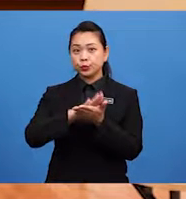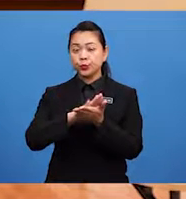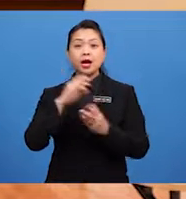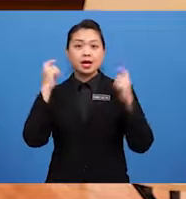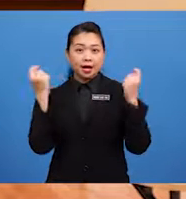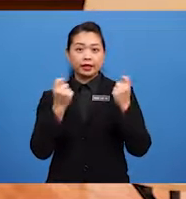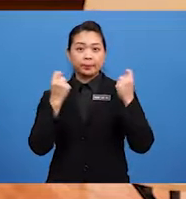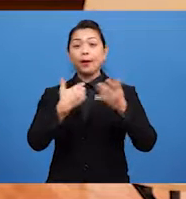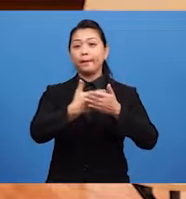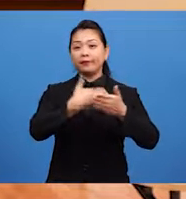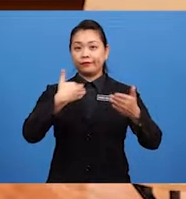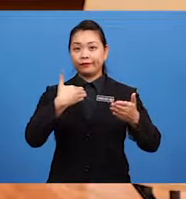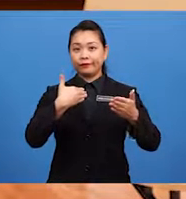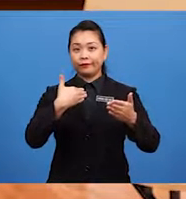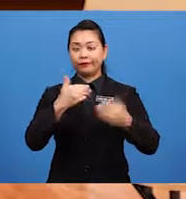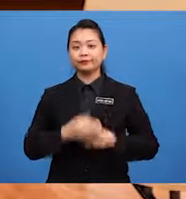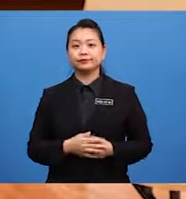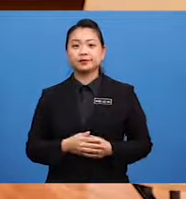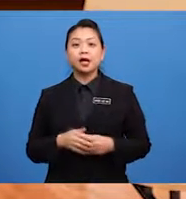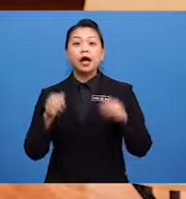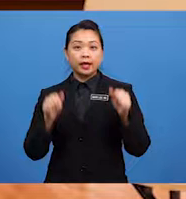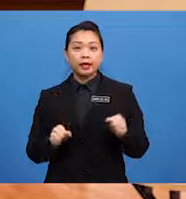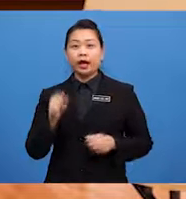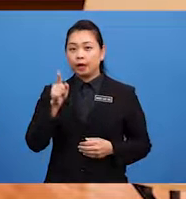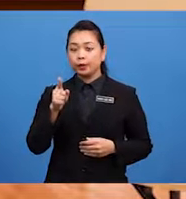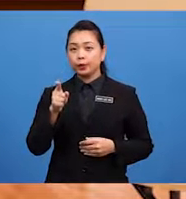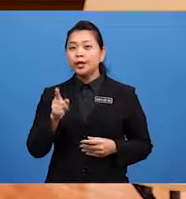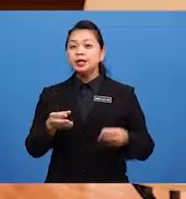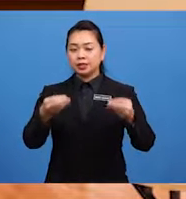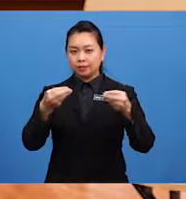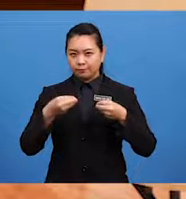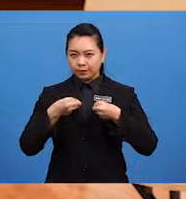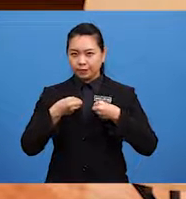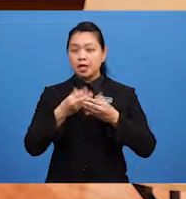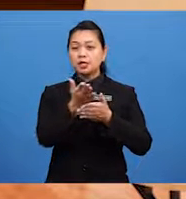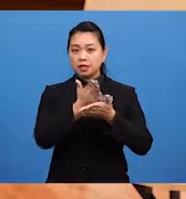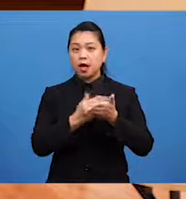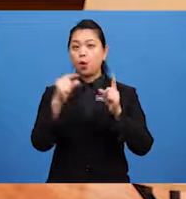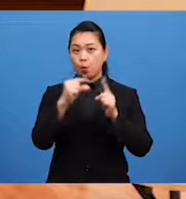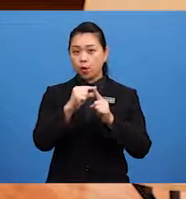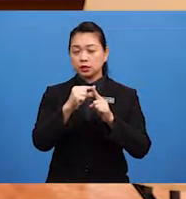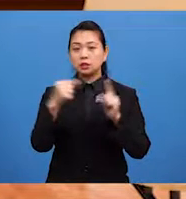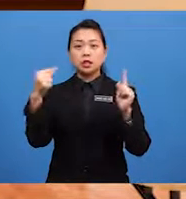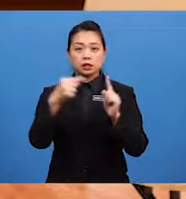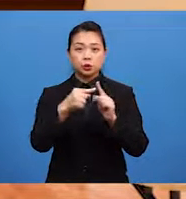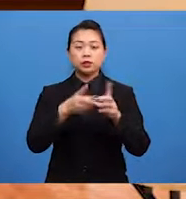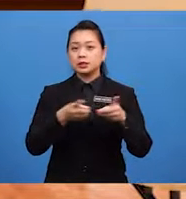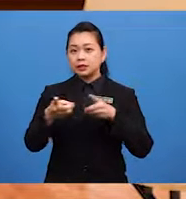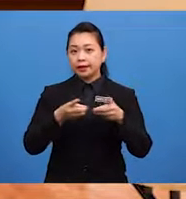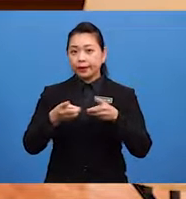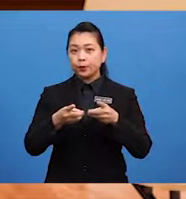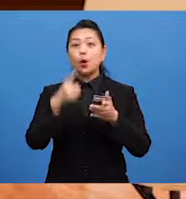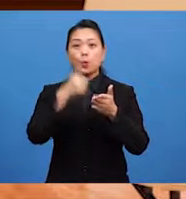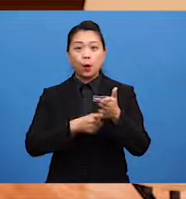can you give me some words to describe what you can see